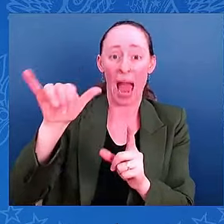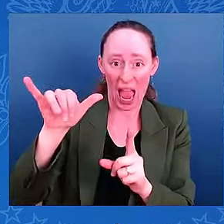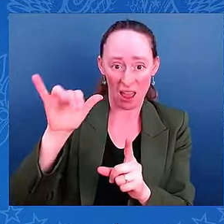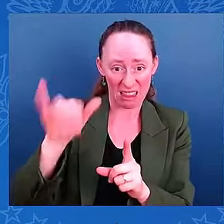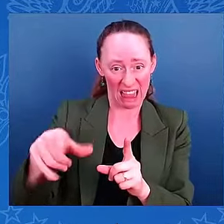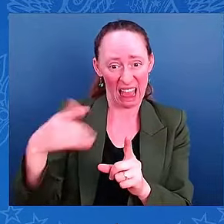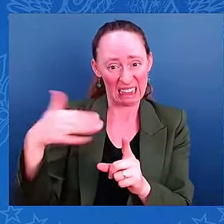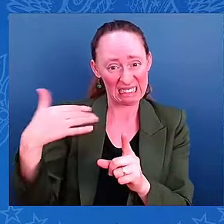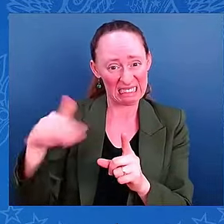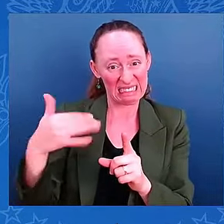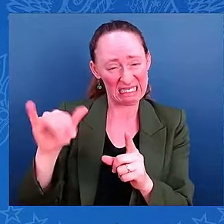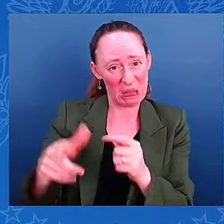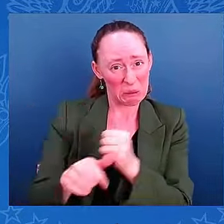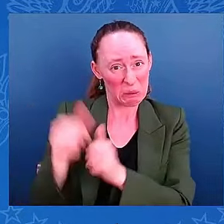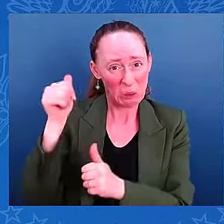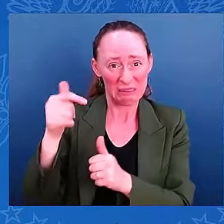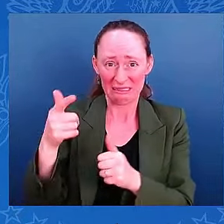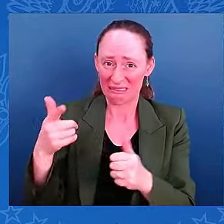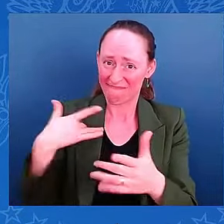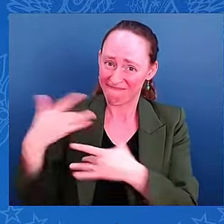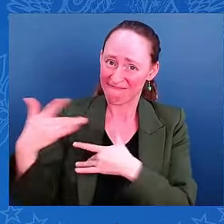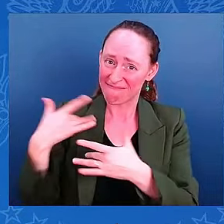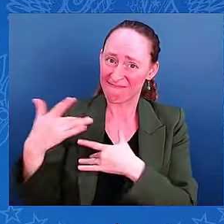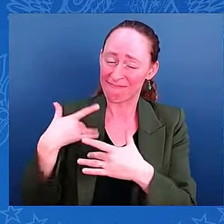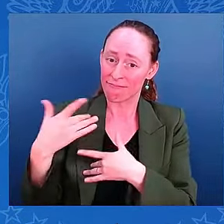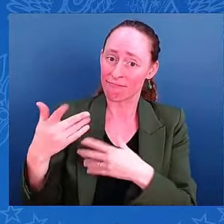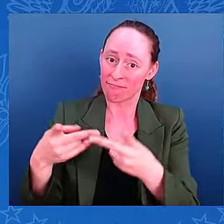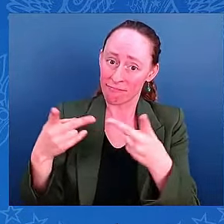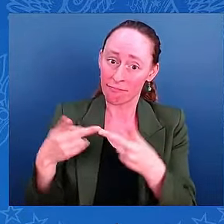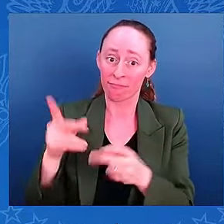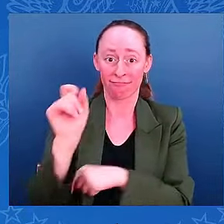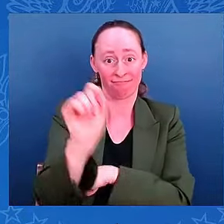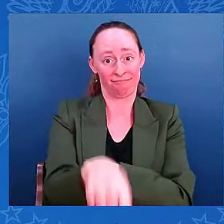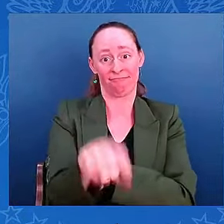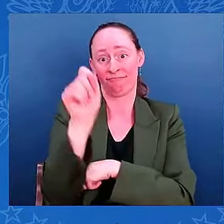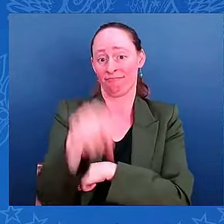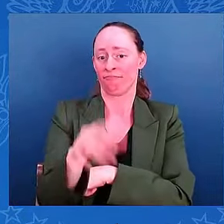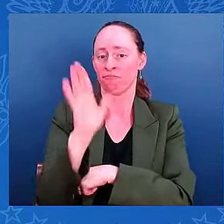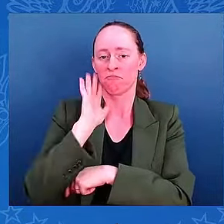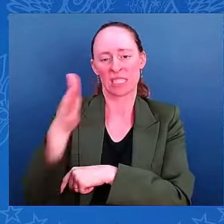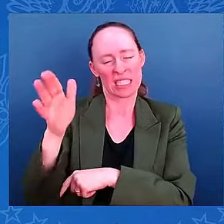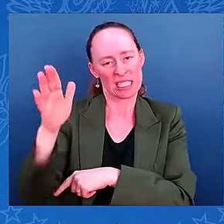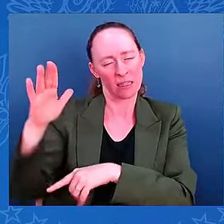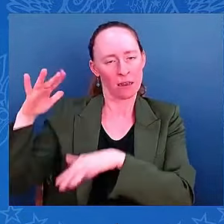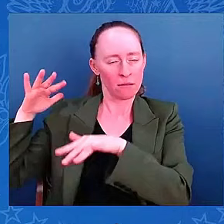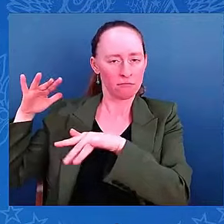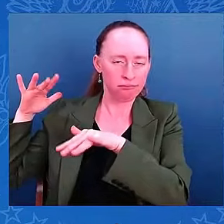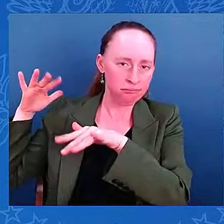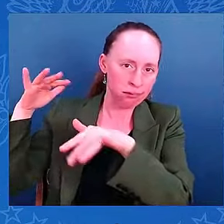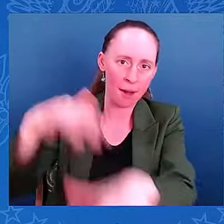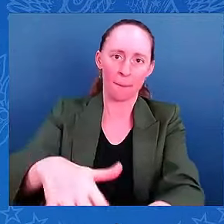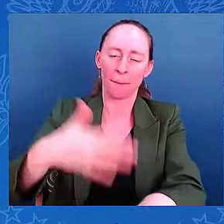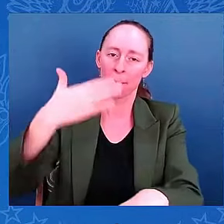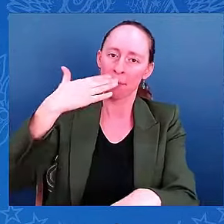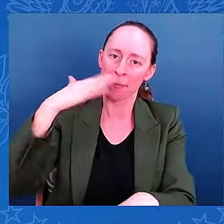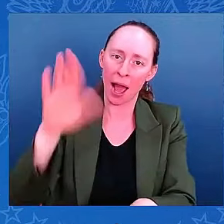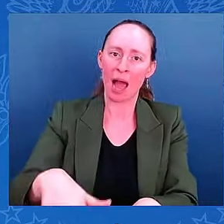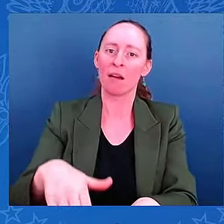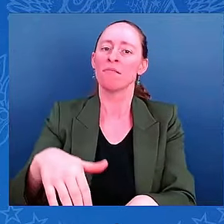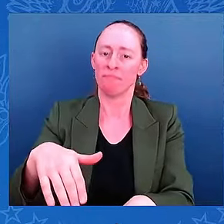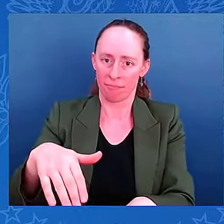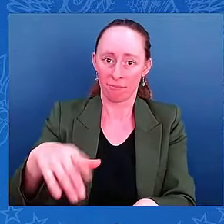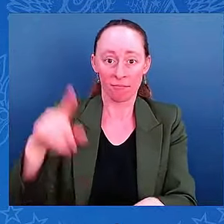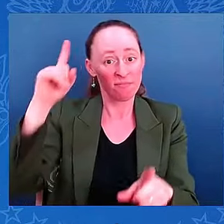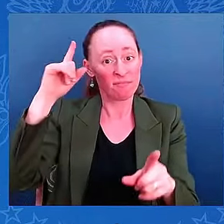because water gets funneled up into the bay. If you were to see a worst case scenario there, could see storm surge as much as twice as high as they saw during